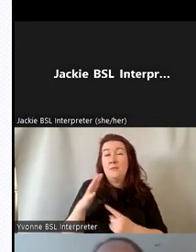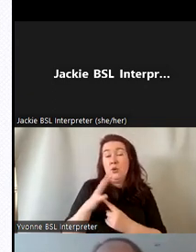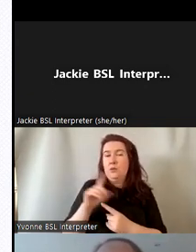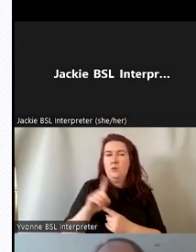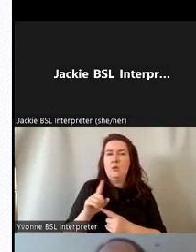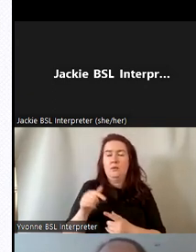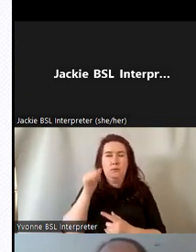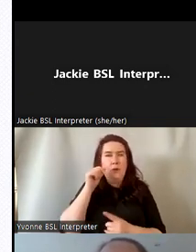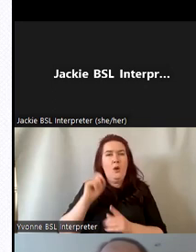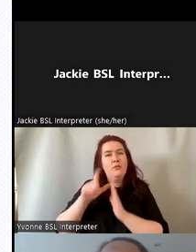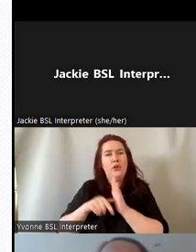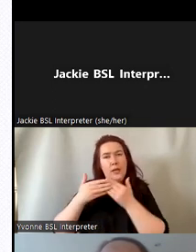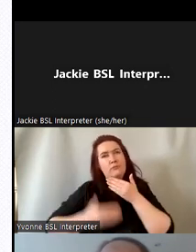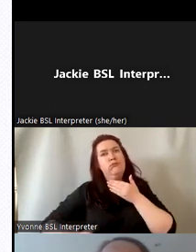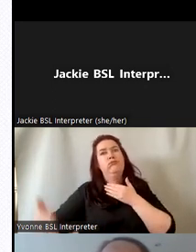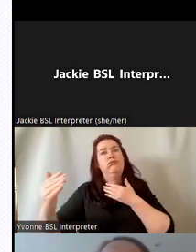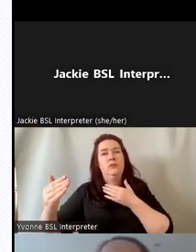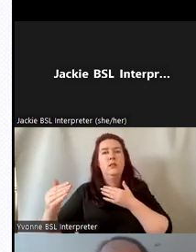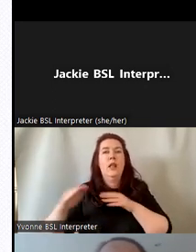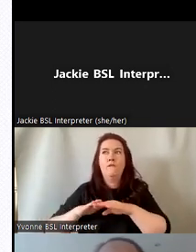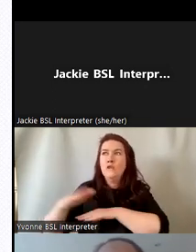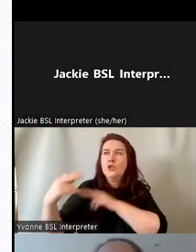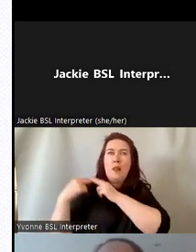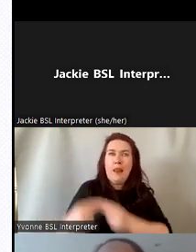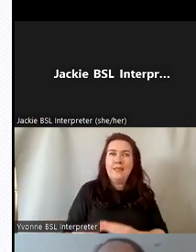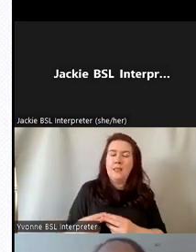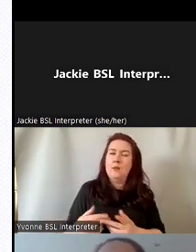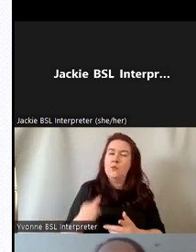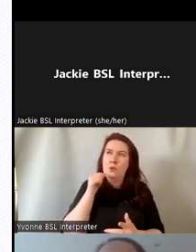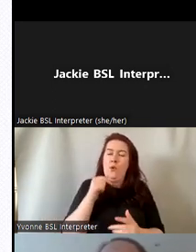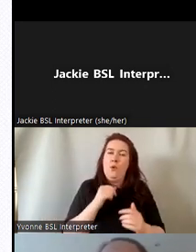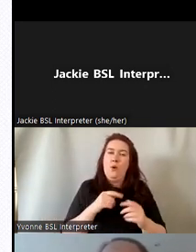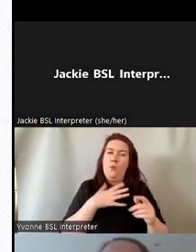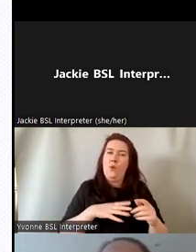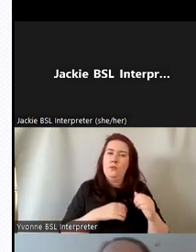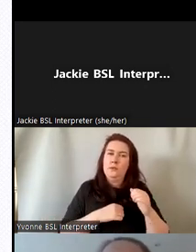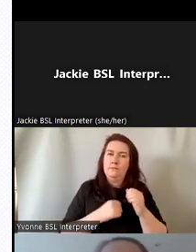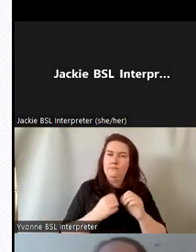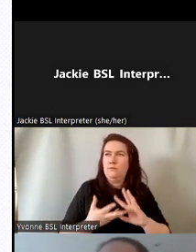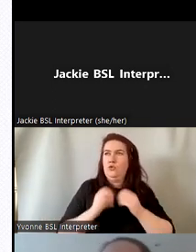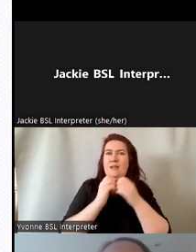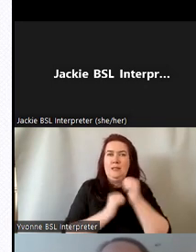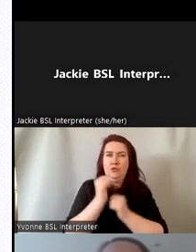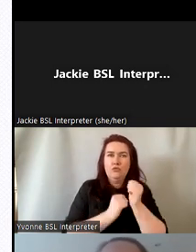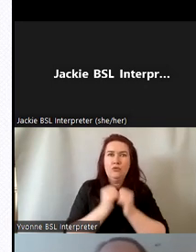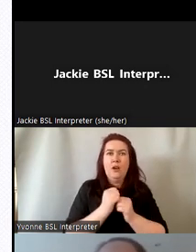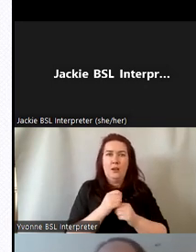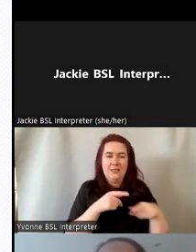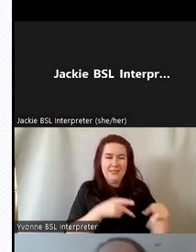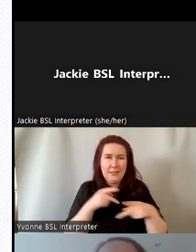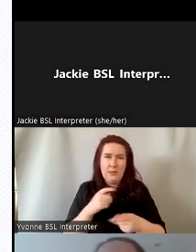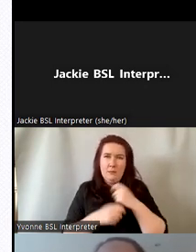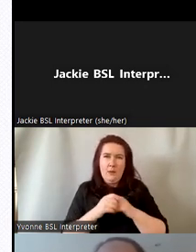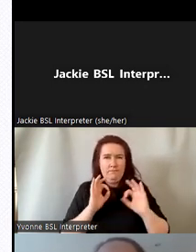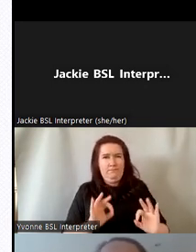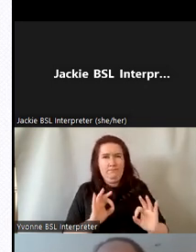from the start and making a building a system that was going to work for us not interest trying to rush through and get